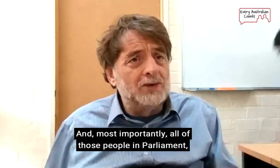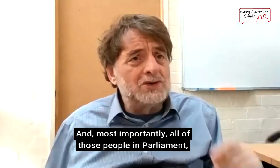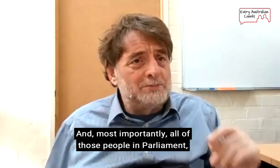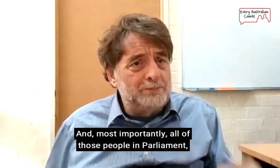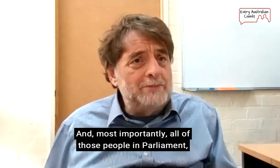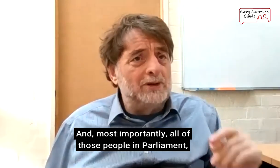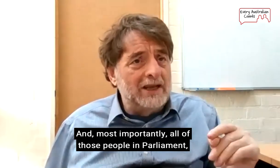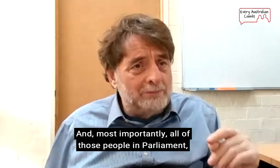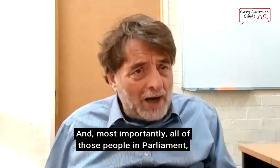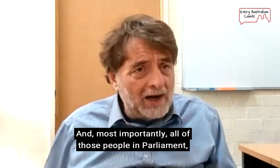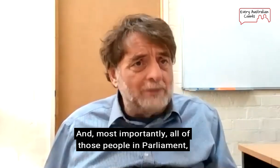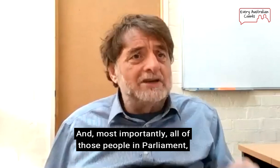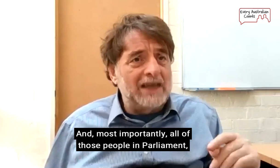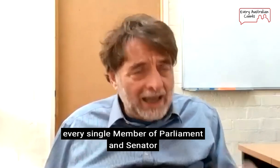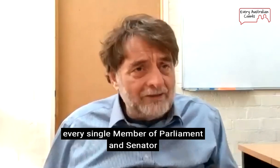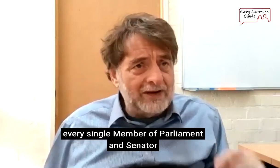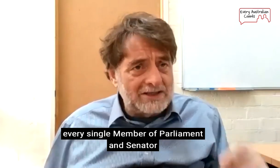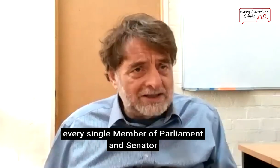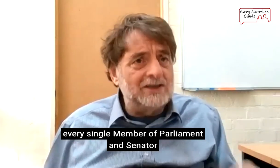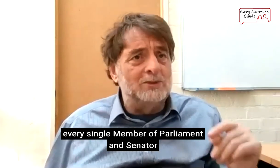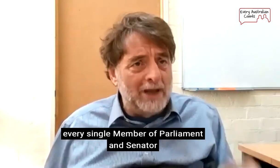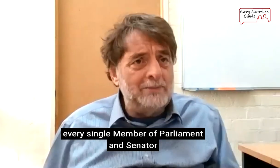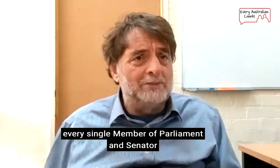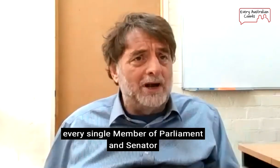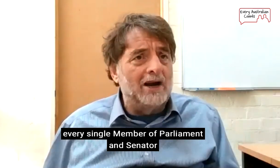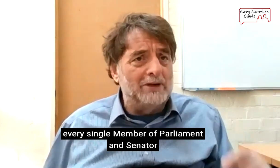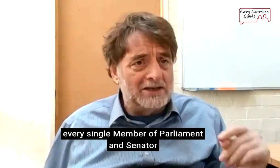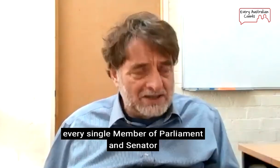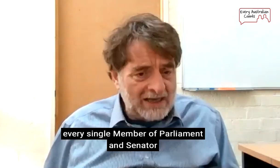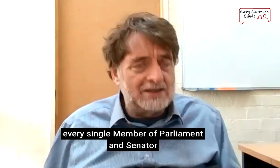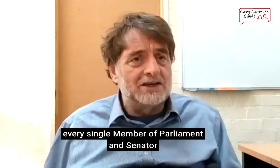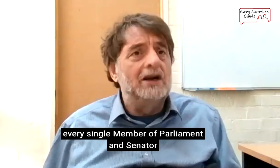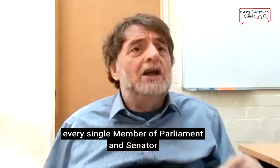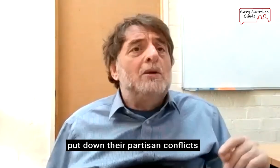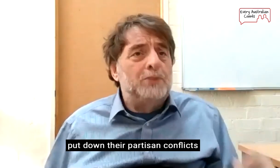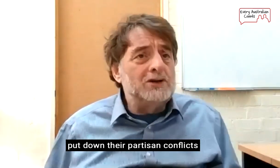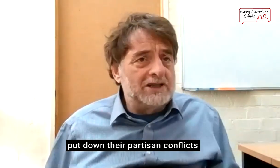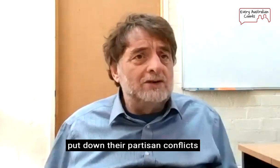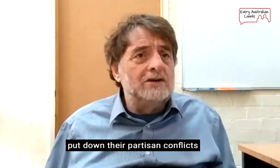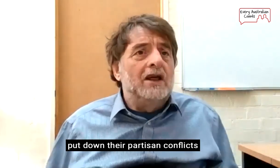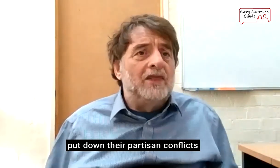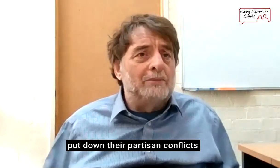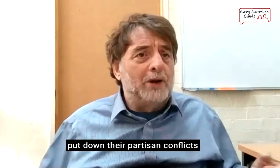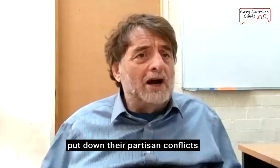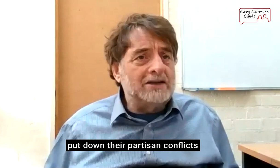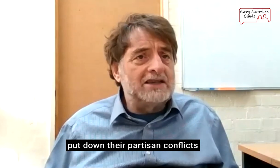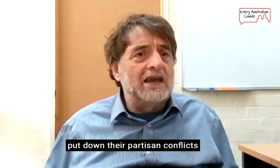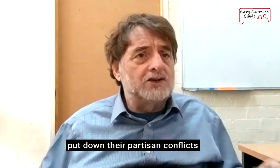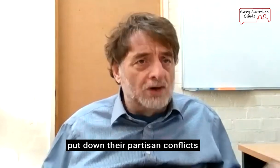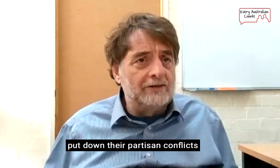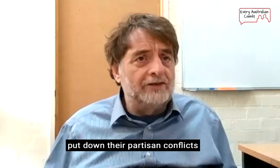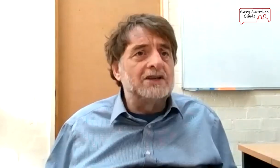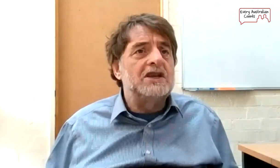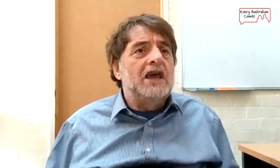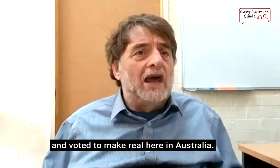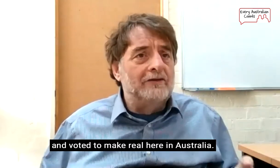all of those people in parliament, every single member of parliament and senator, put down their partisan